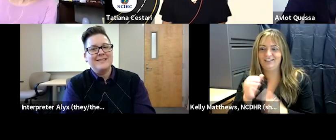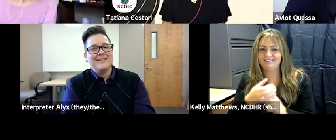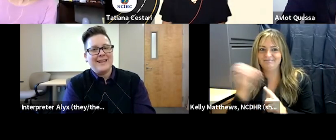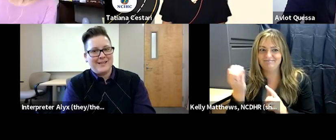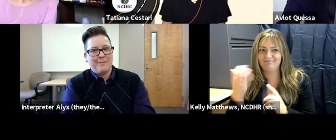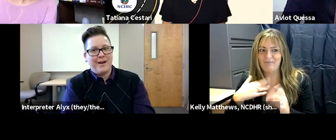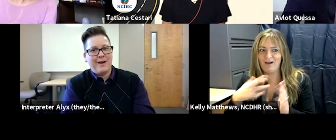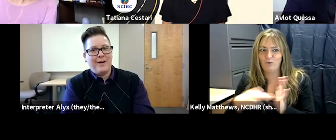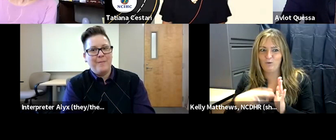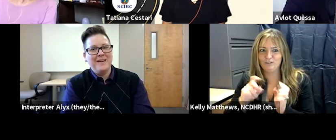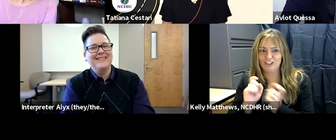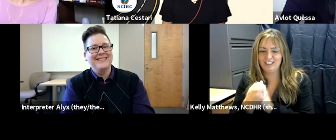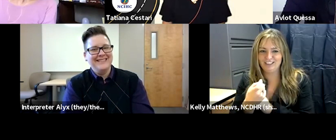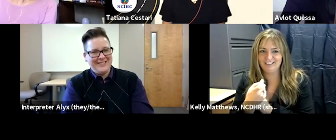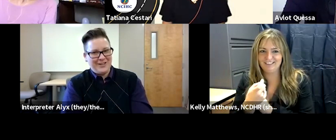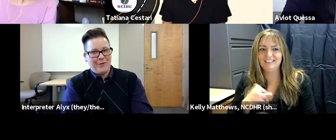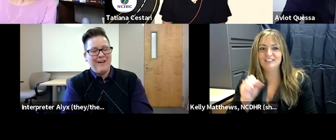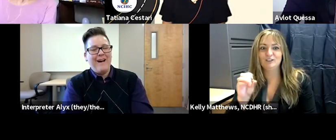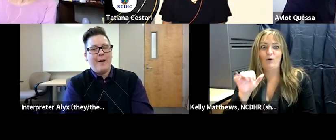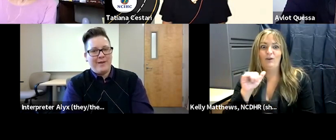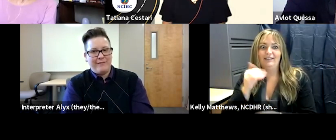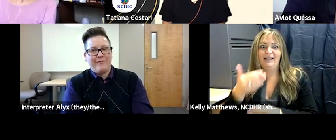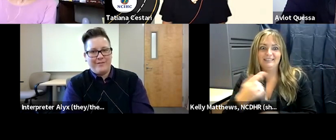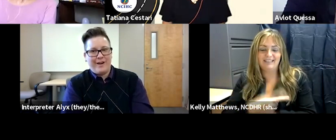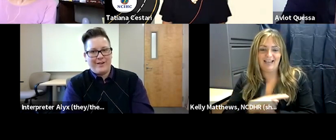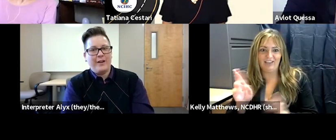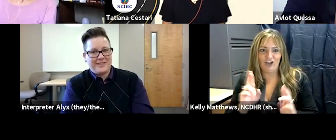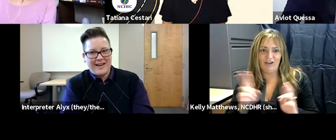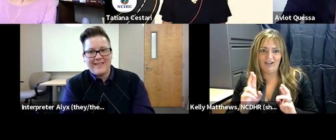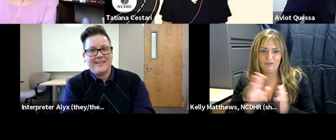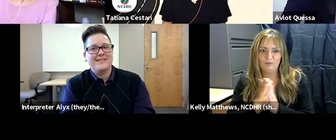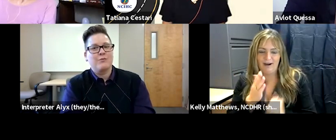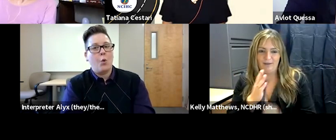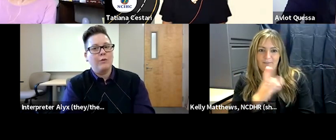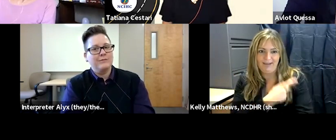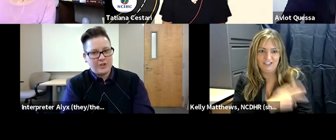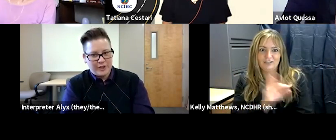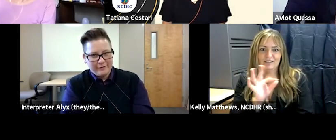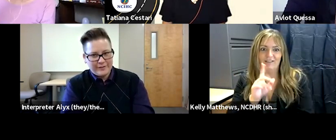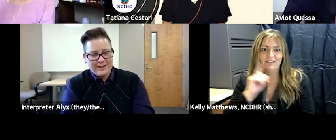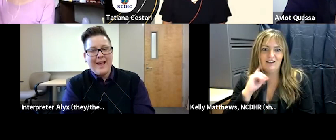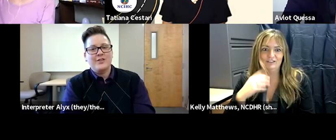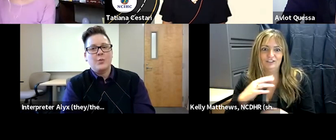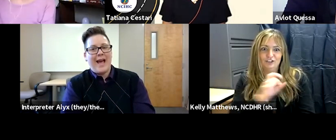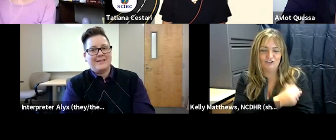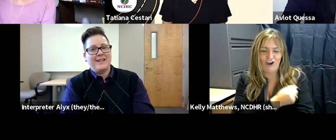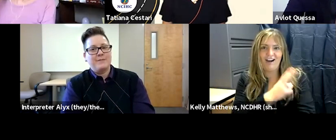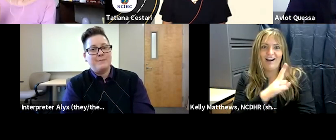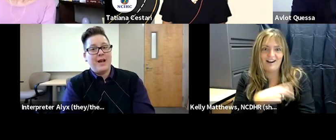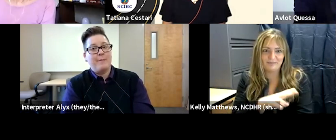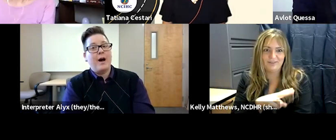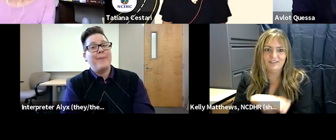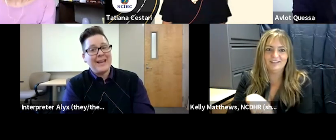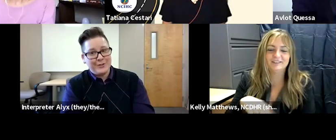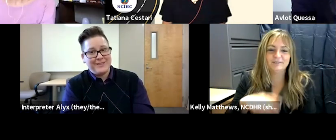sets up um you know a bit of their understanding that this is a role shift so we ask